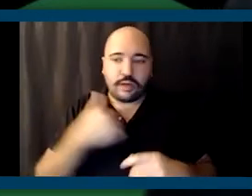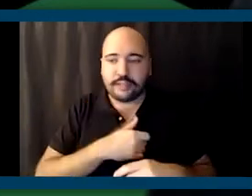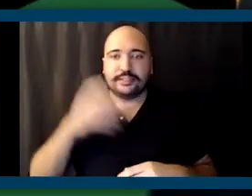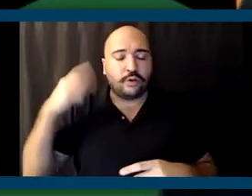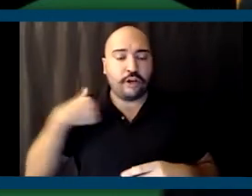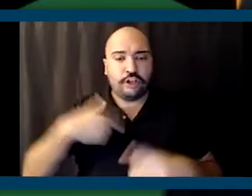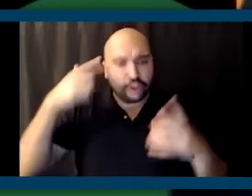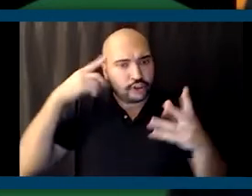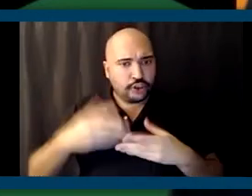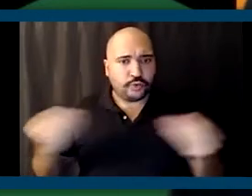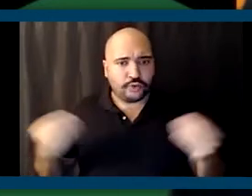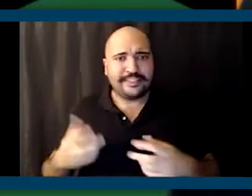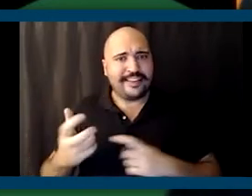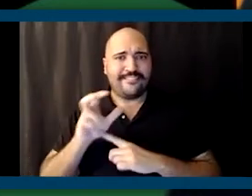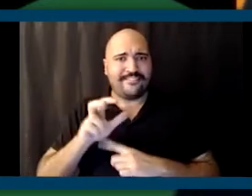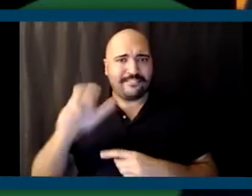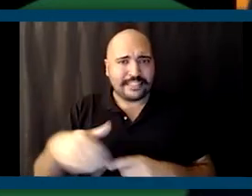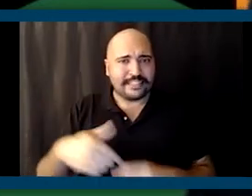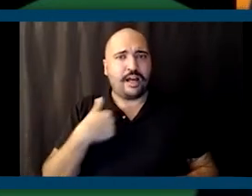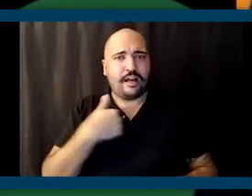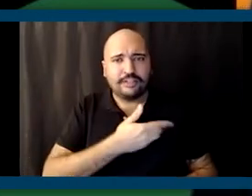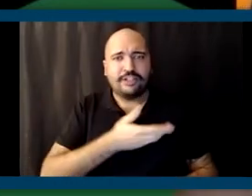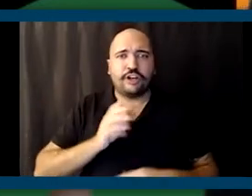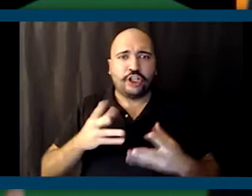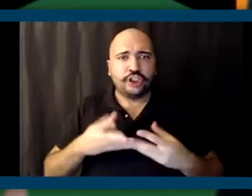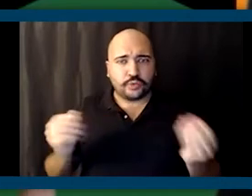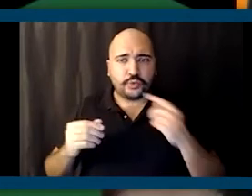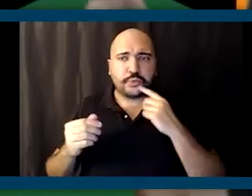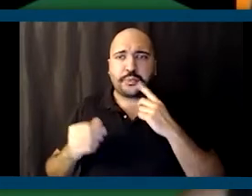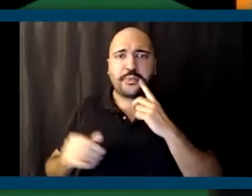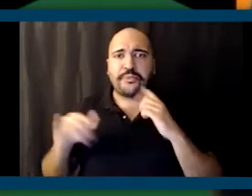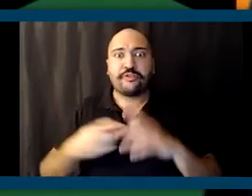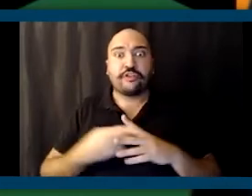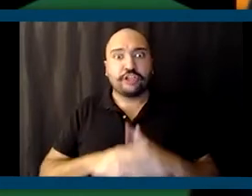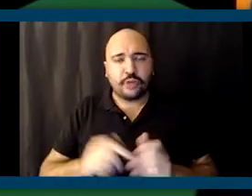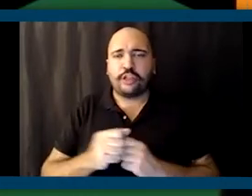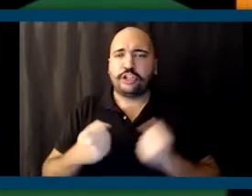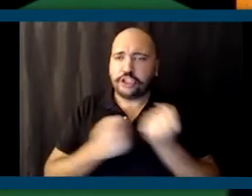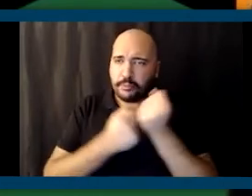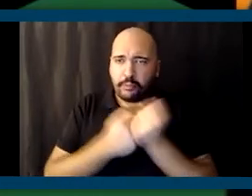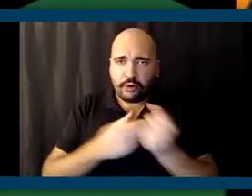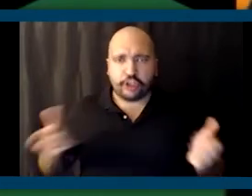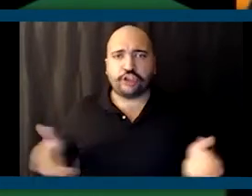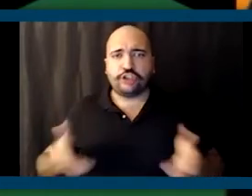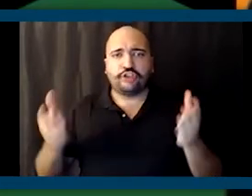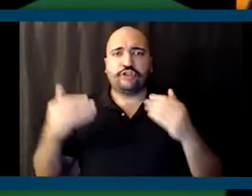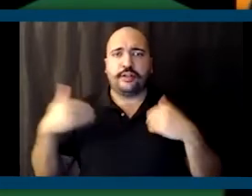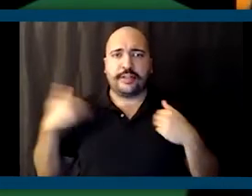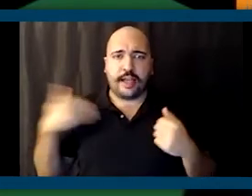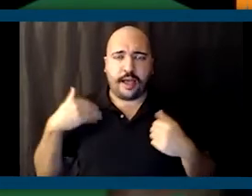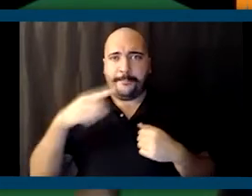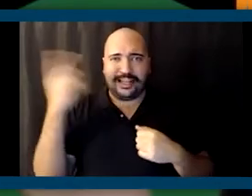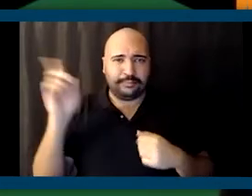and investing in us, and investing in our solutions. And that starts with supporting and encouraging the young Black Democrats right in your communities.